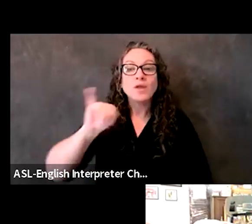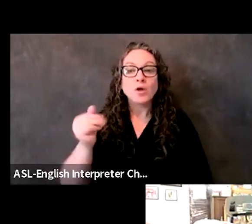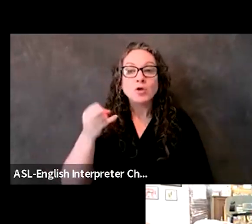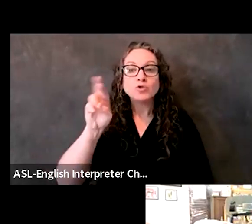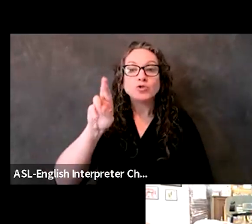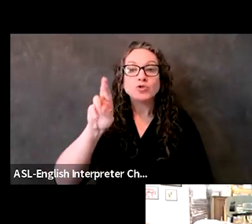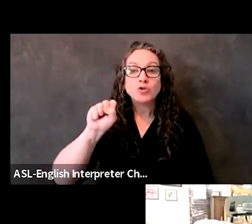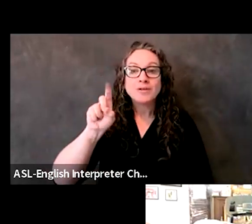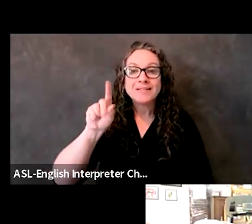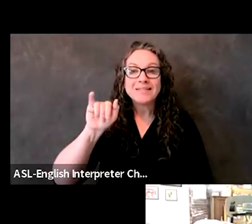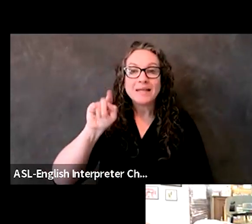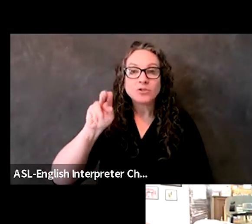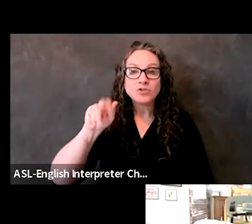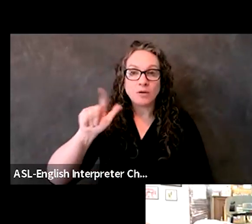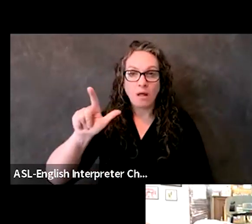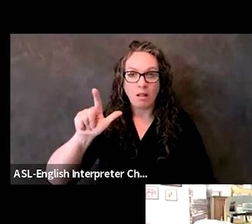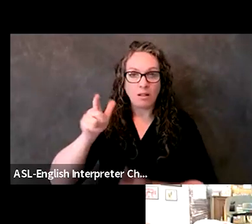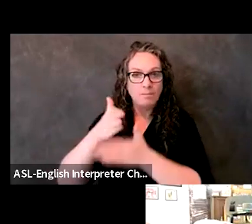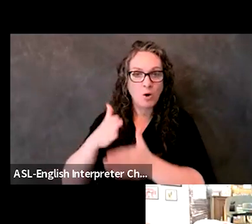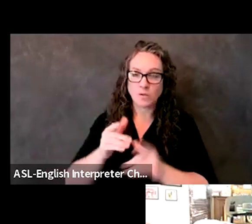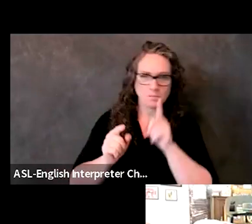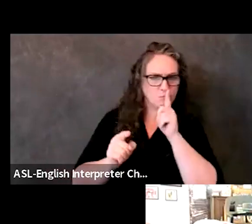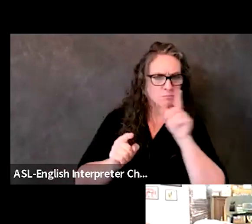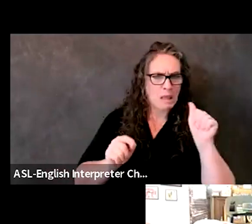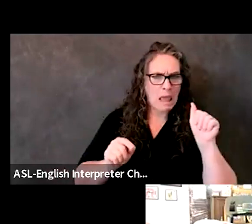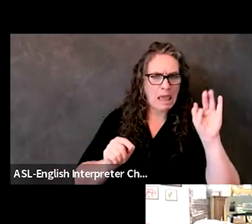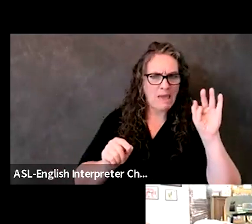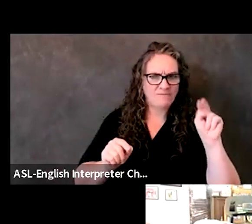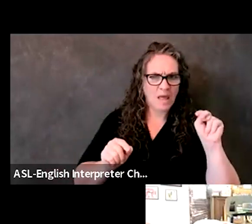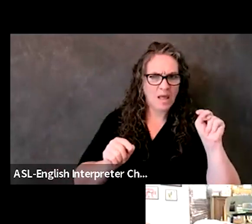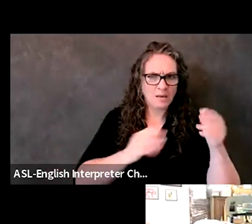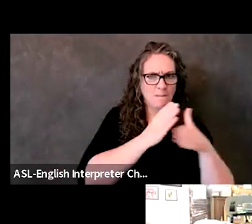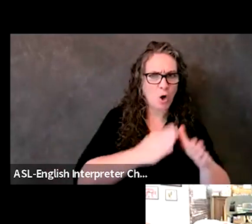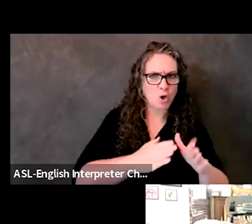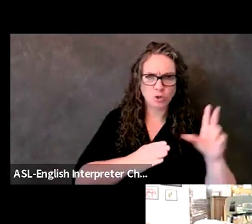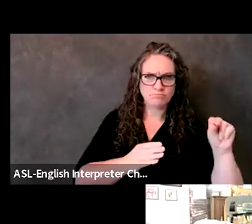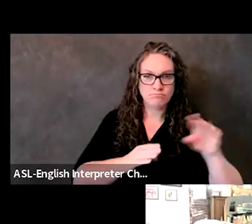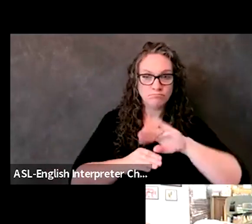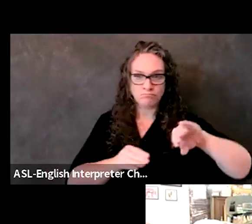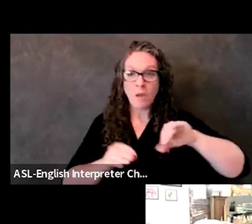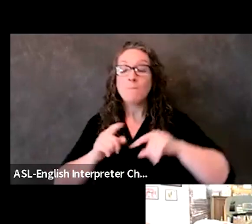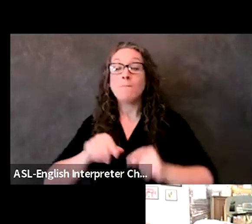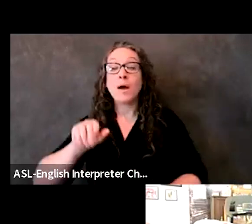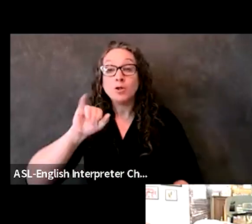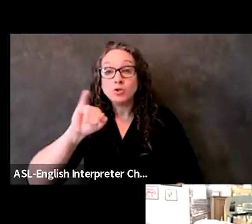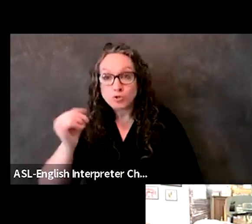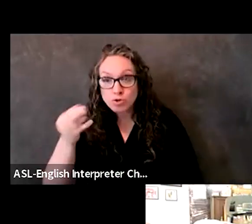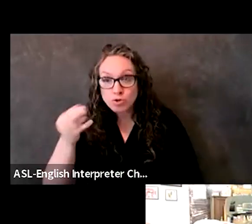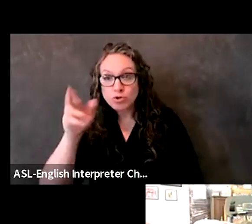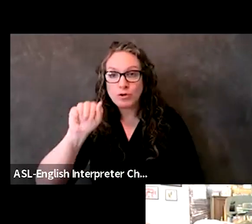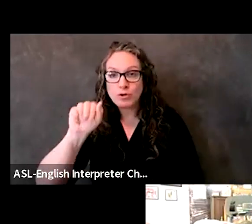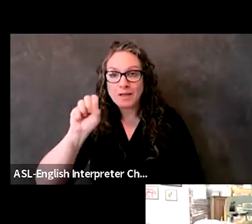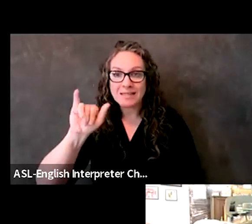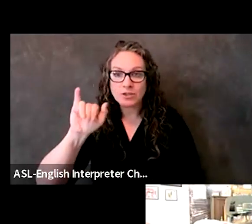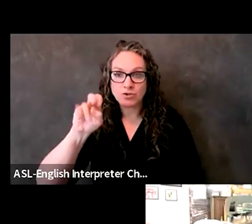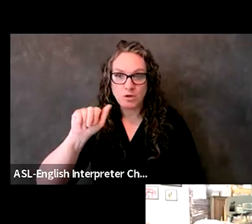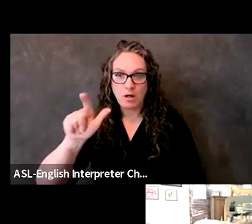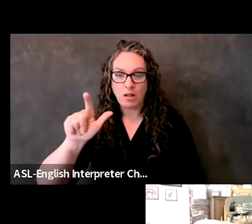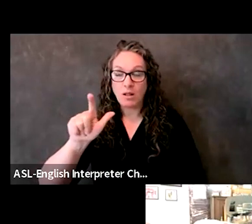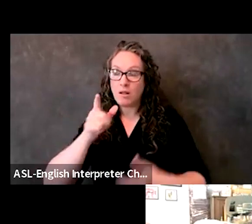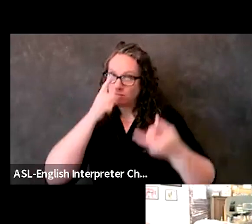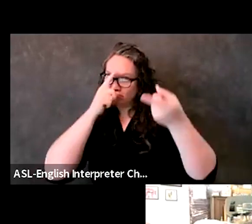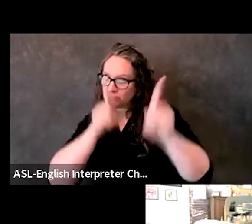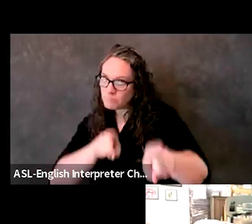stakeholders. Okay. Make sure that you're talking about cost and how cost sharing is going to work because I have seen